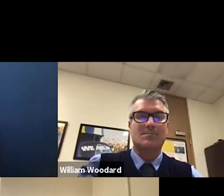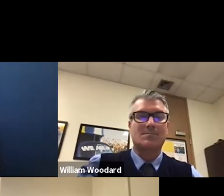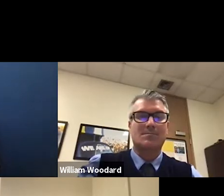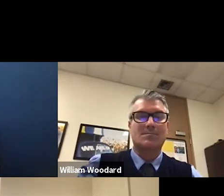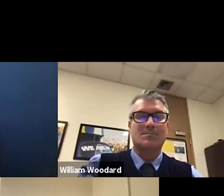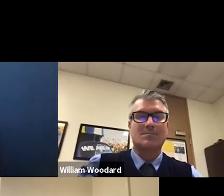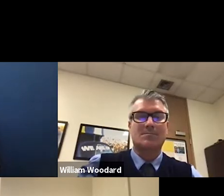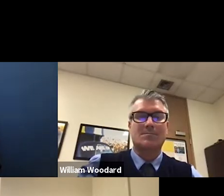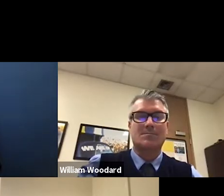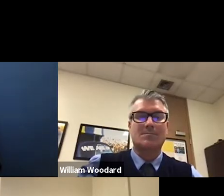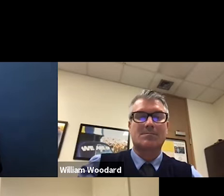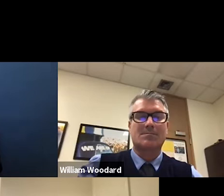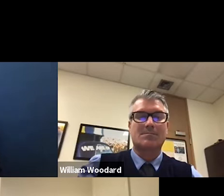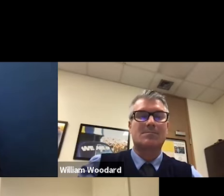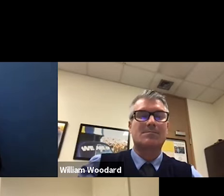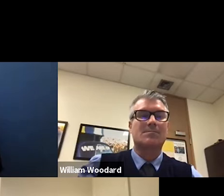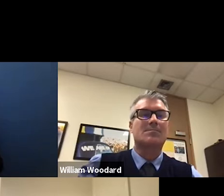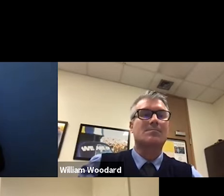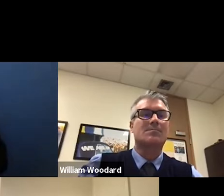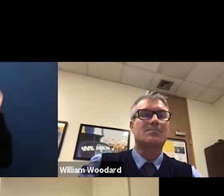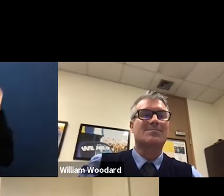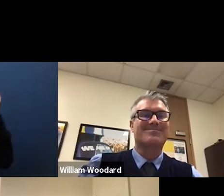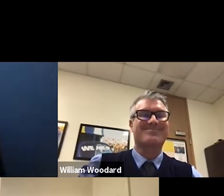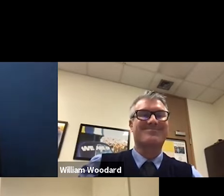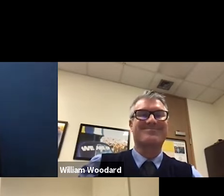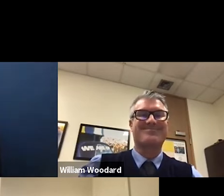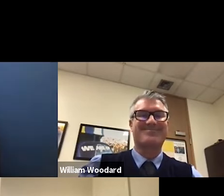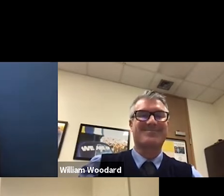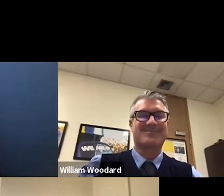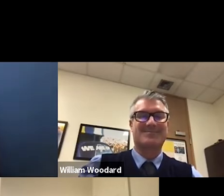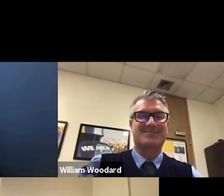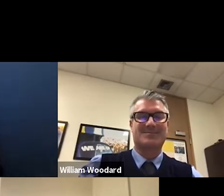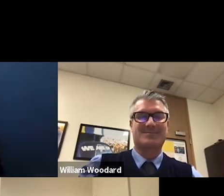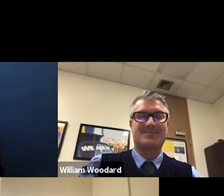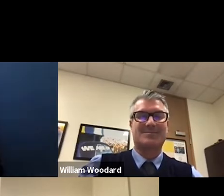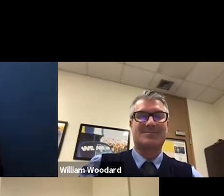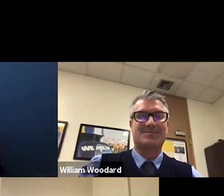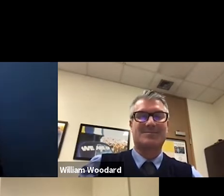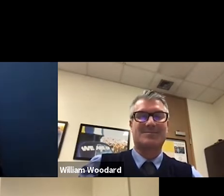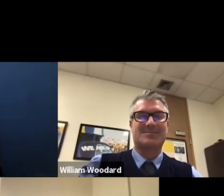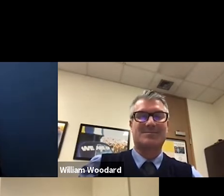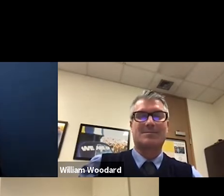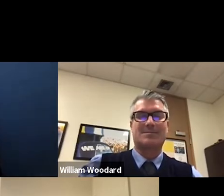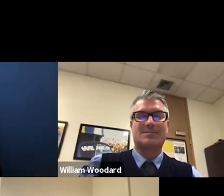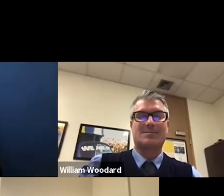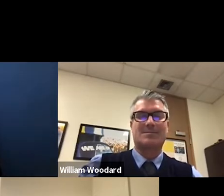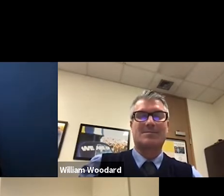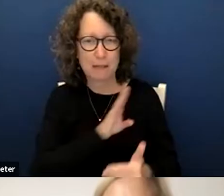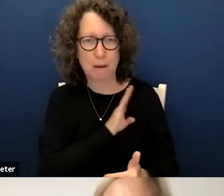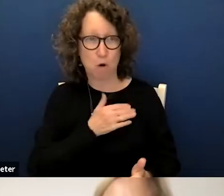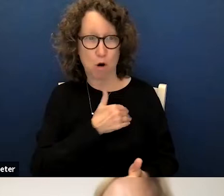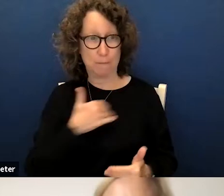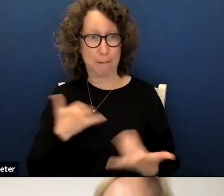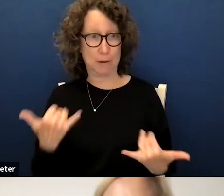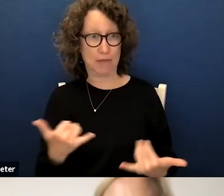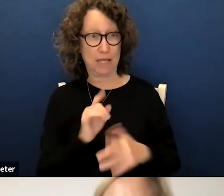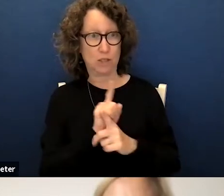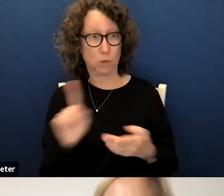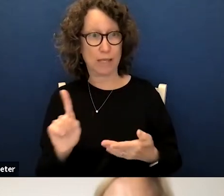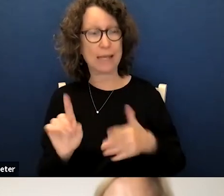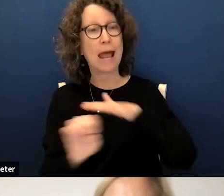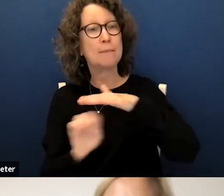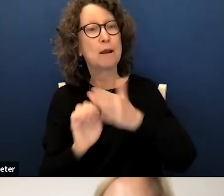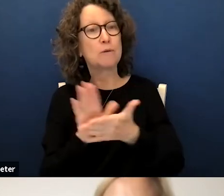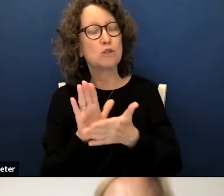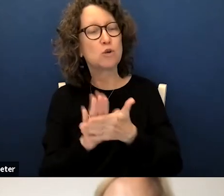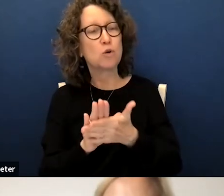you have much continued success thank you next um board members this week our elementary schools are in